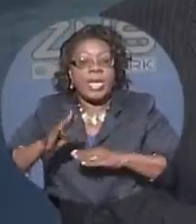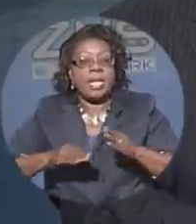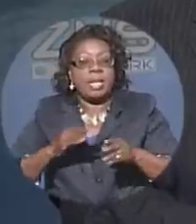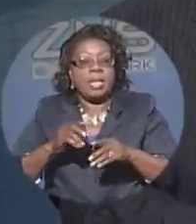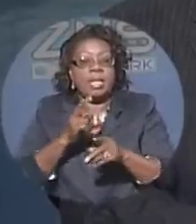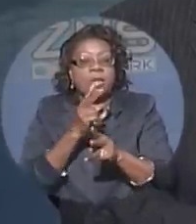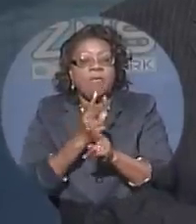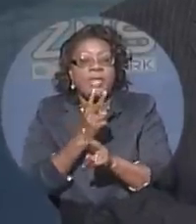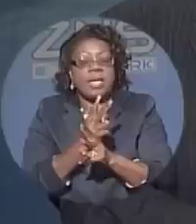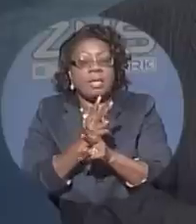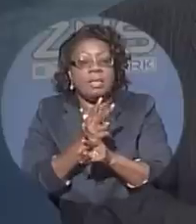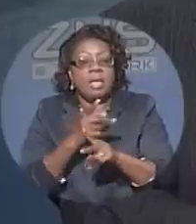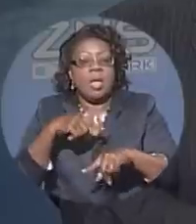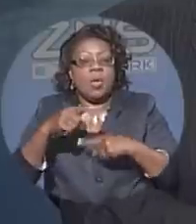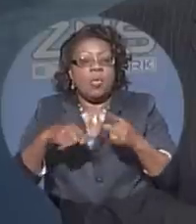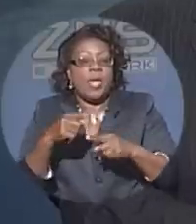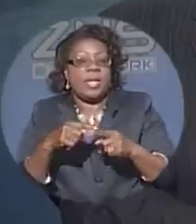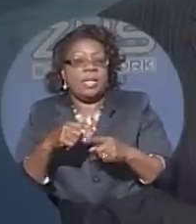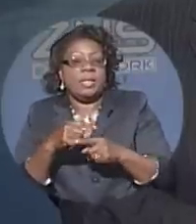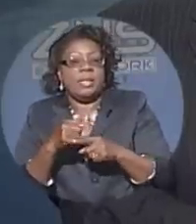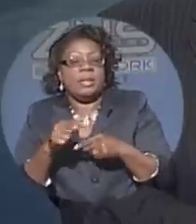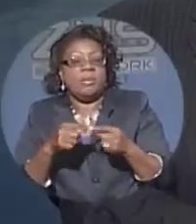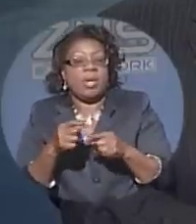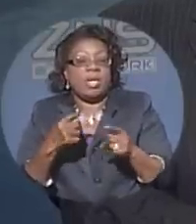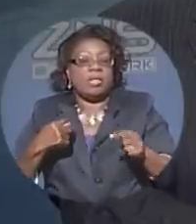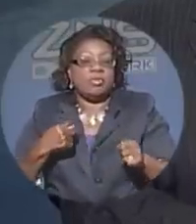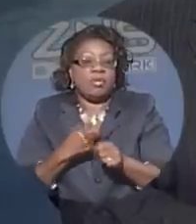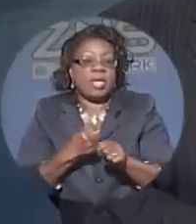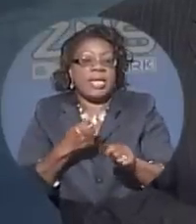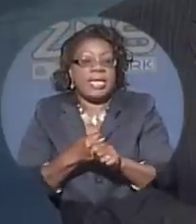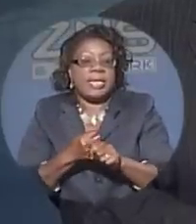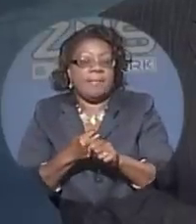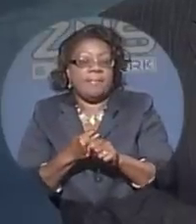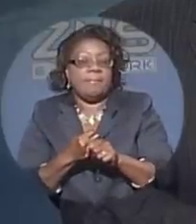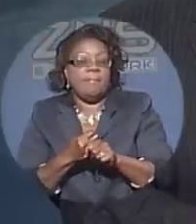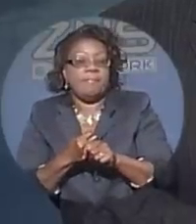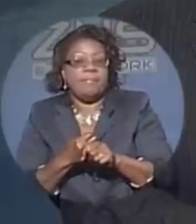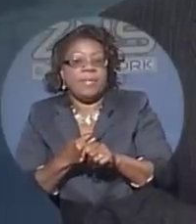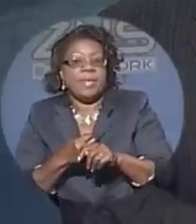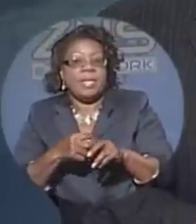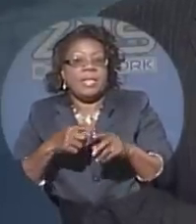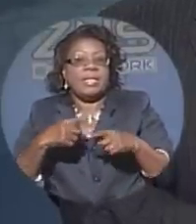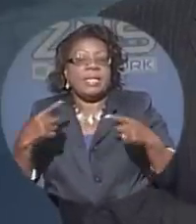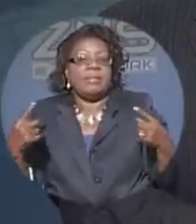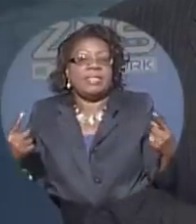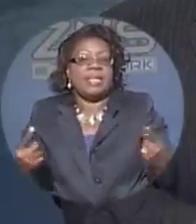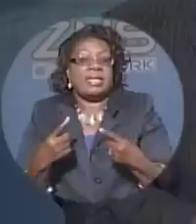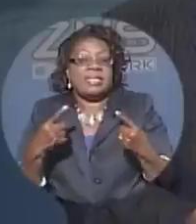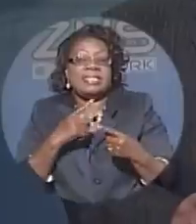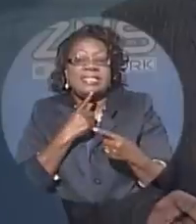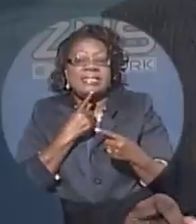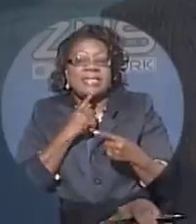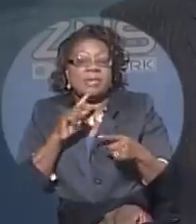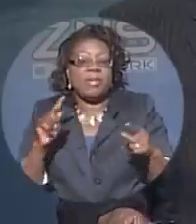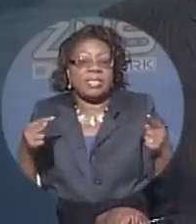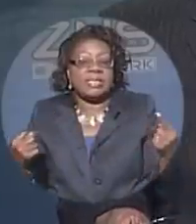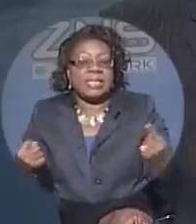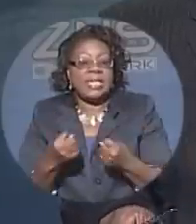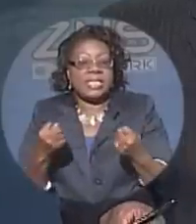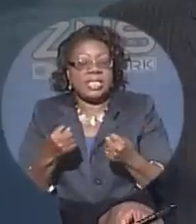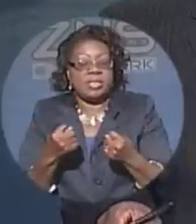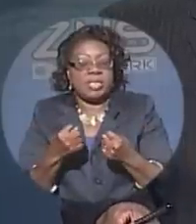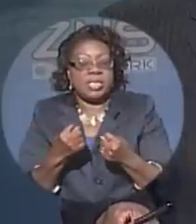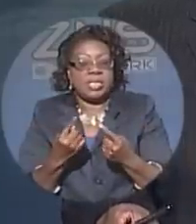-wheel all-terrain vehicle, or ATV, along Ashwood and East Streets, Matthewtown, when he collided with a Ford Ranger pickup